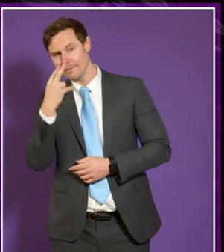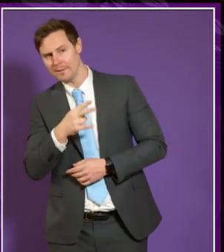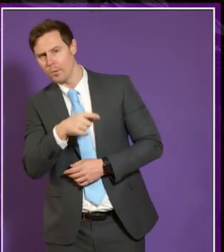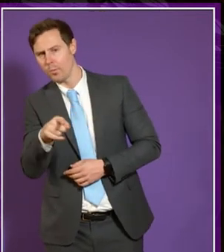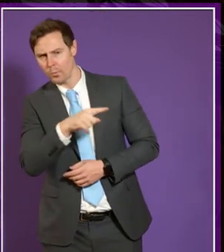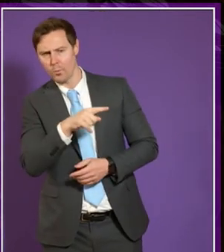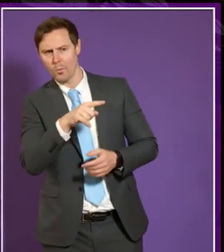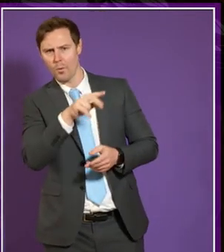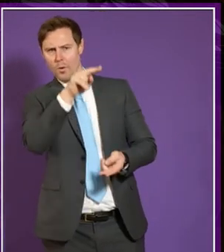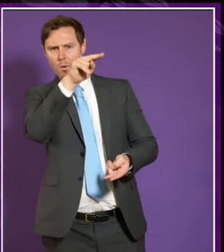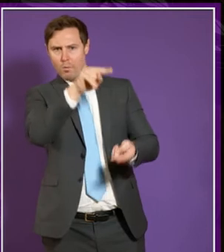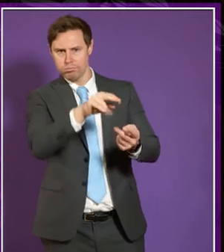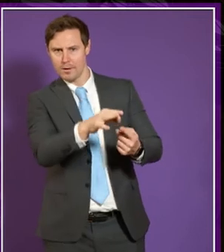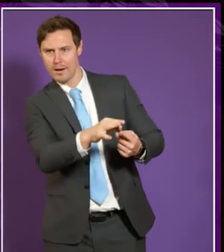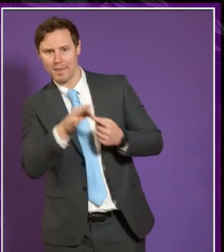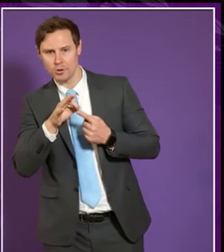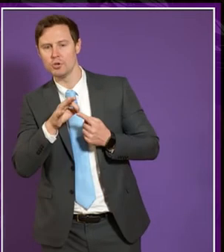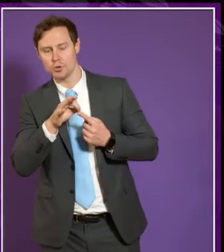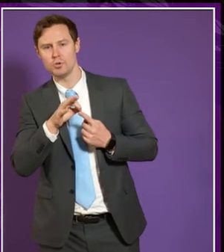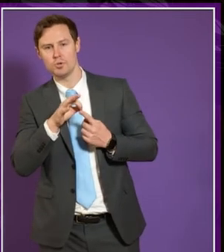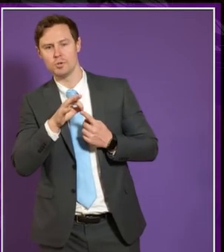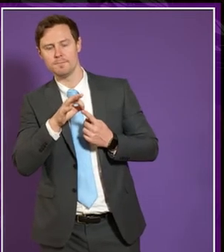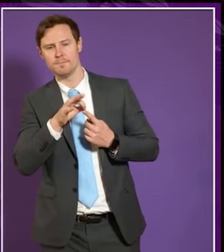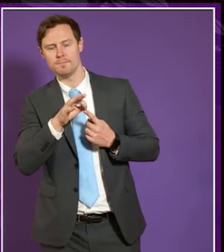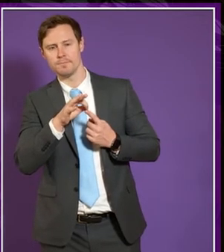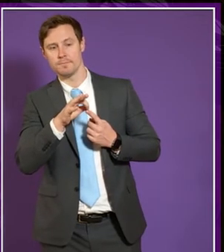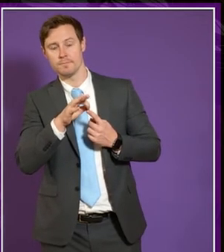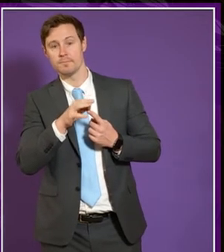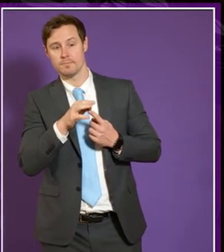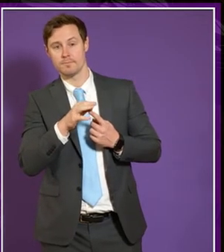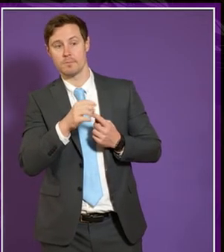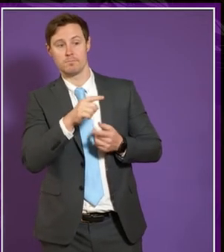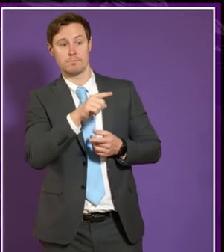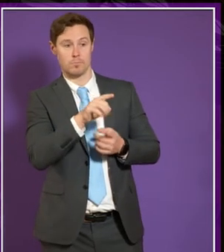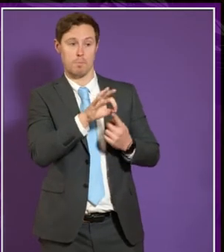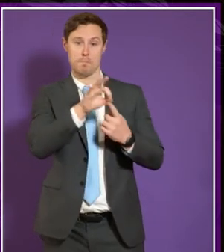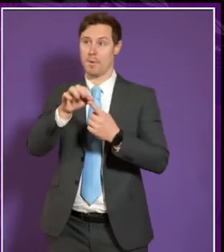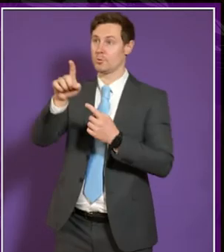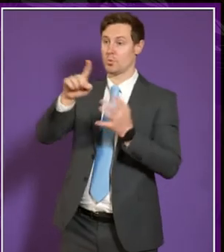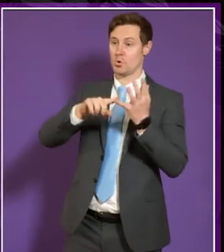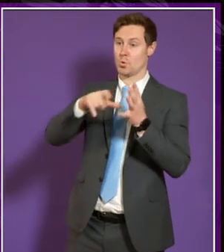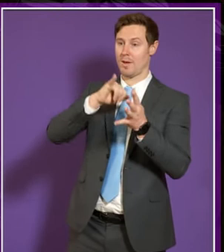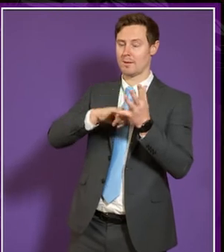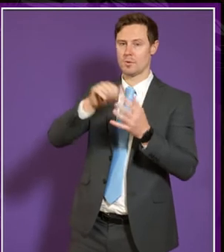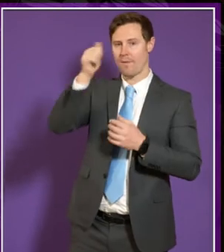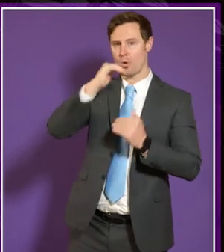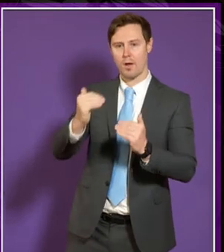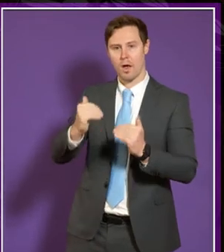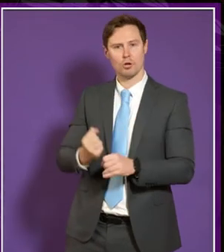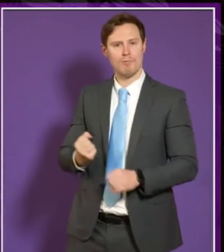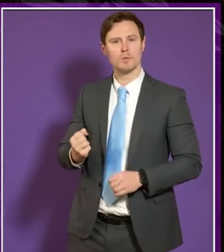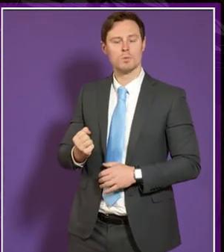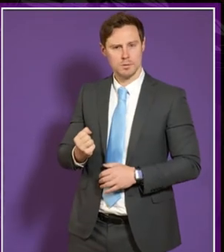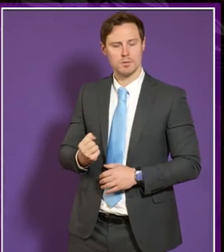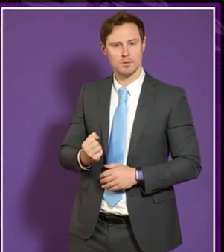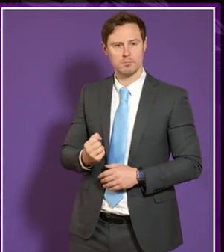applications um coming into ucas certainly at undergraduate level and